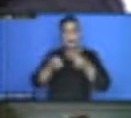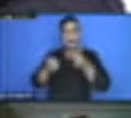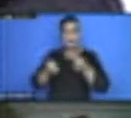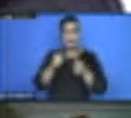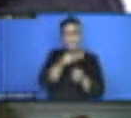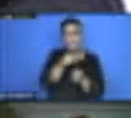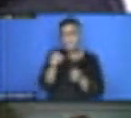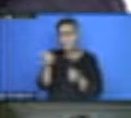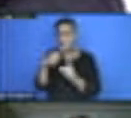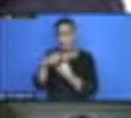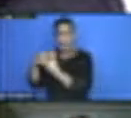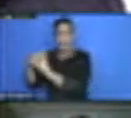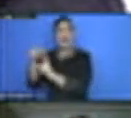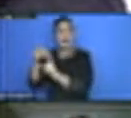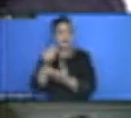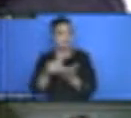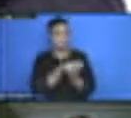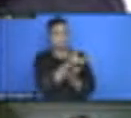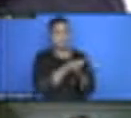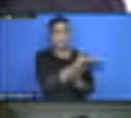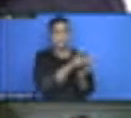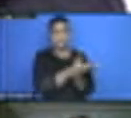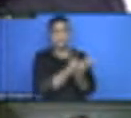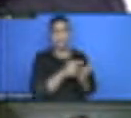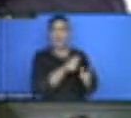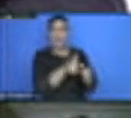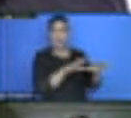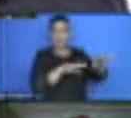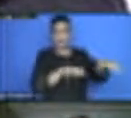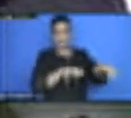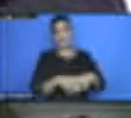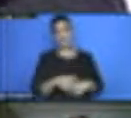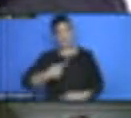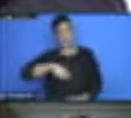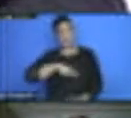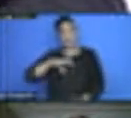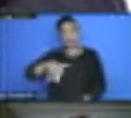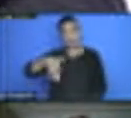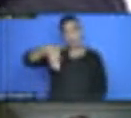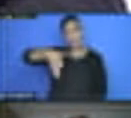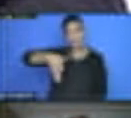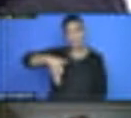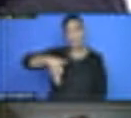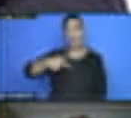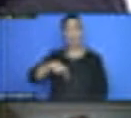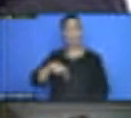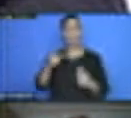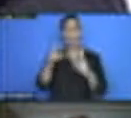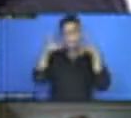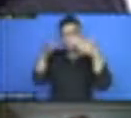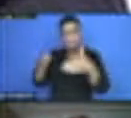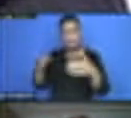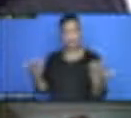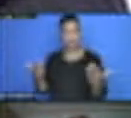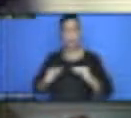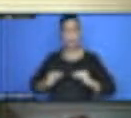peers. In our case in Namibia, we did a targeted review on youth unemployment, where